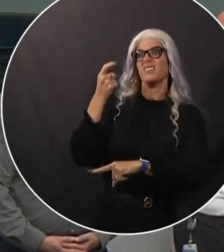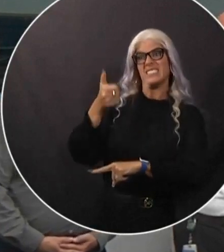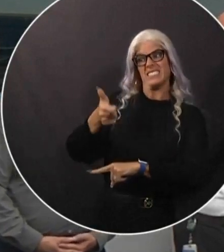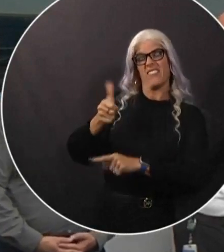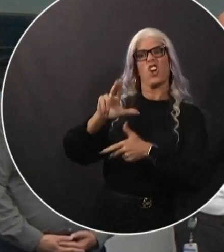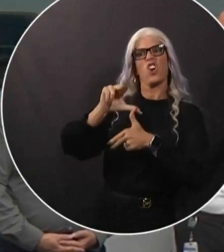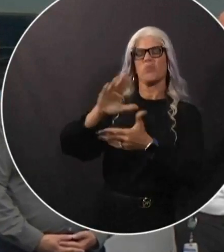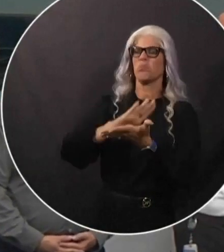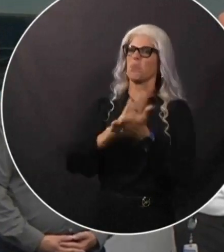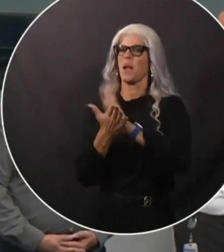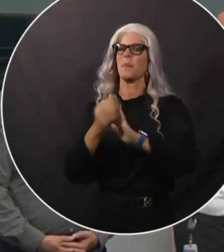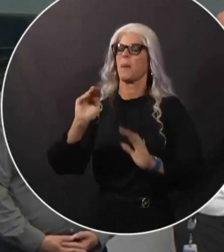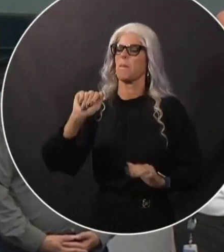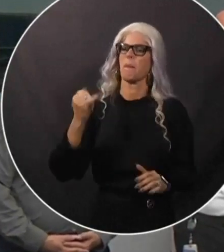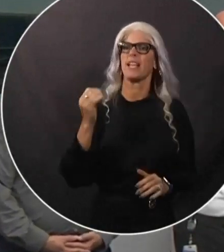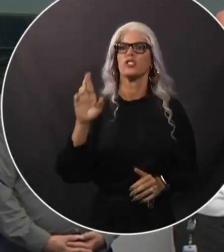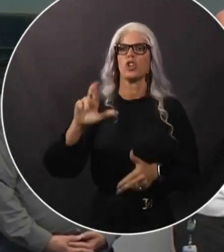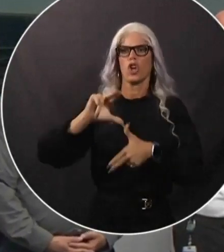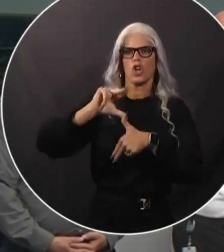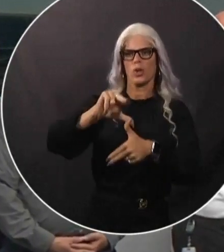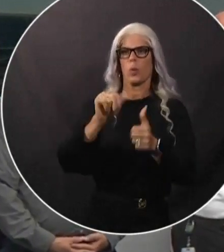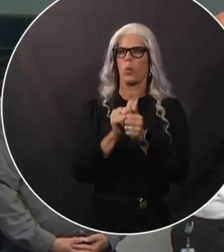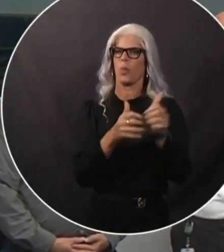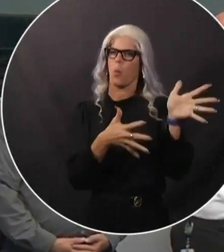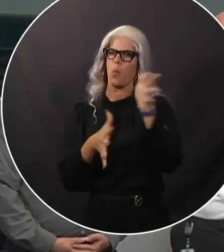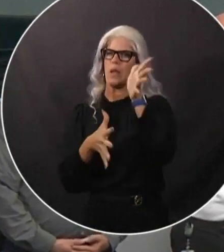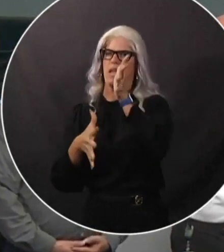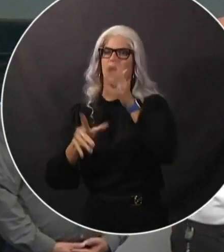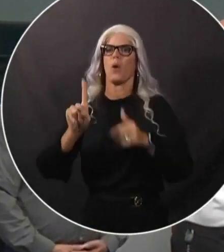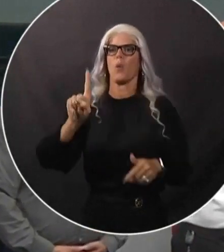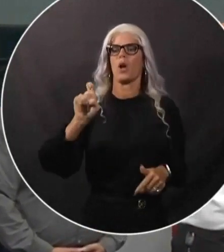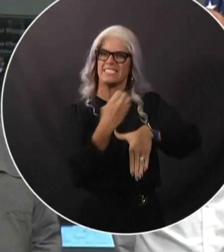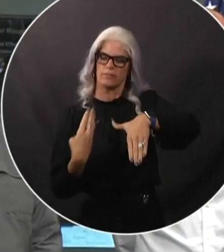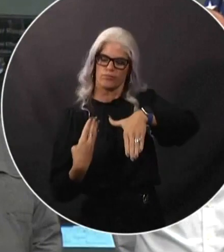maximum sustained winds of 125 miles per hour.